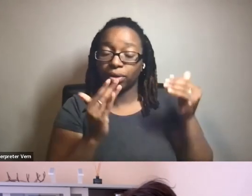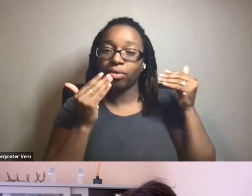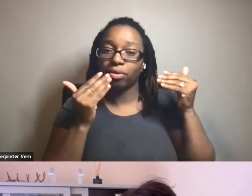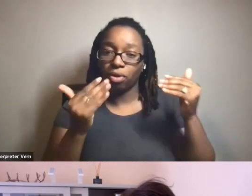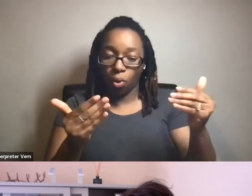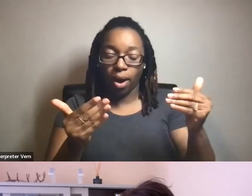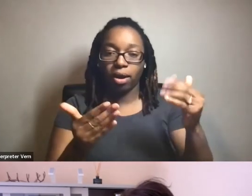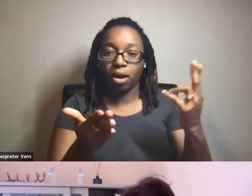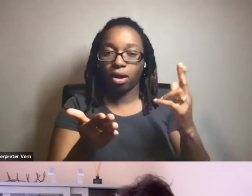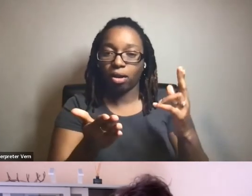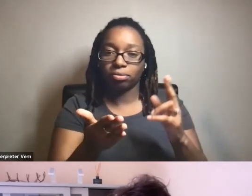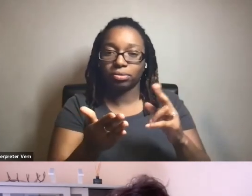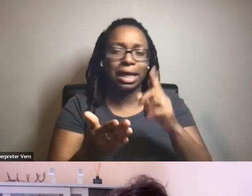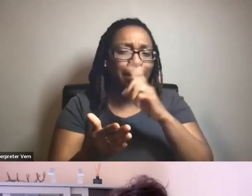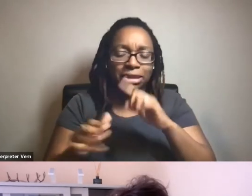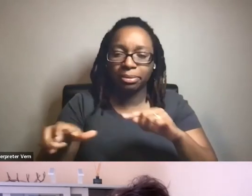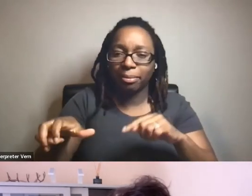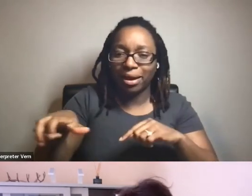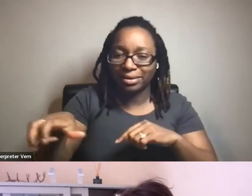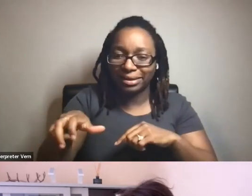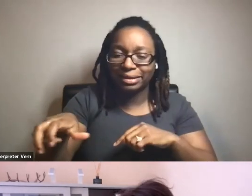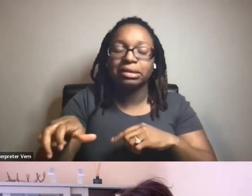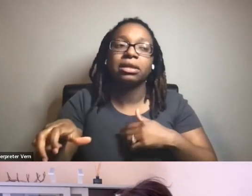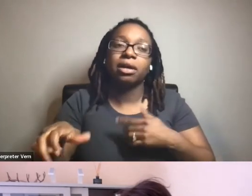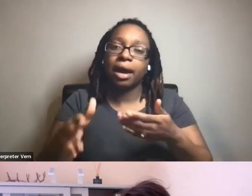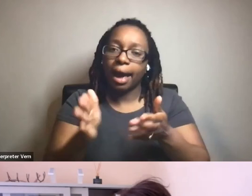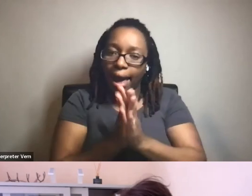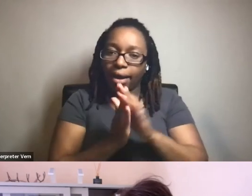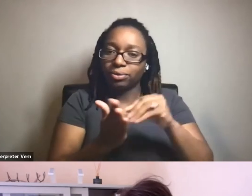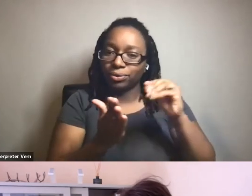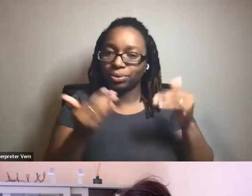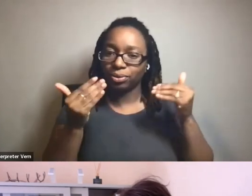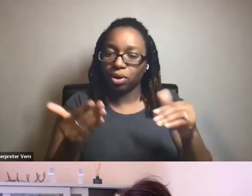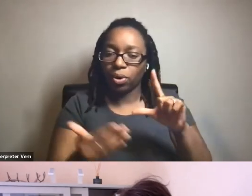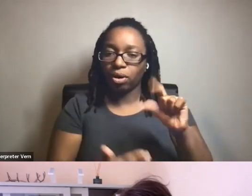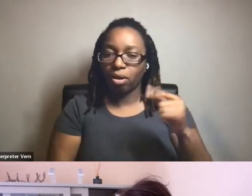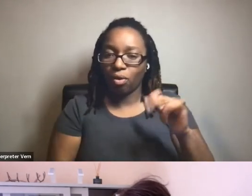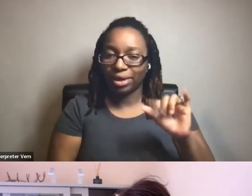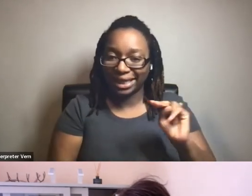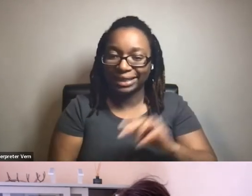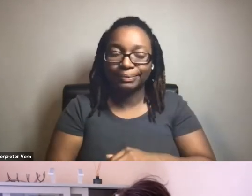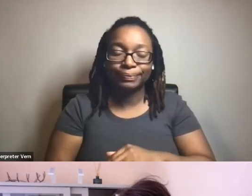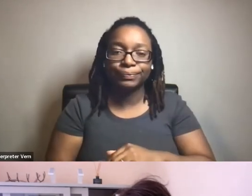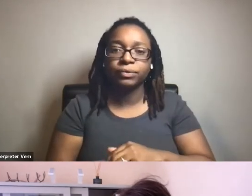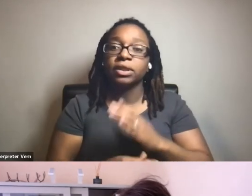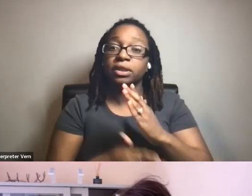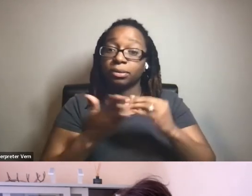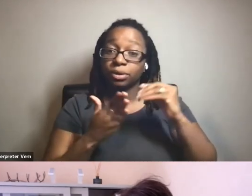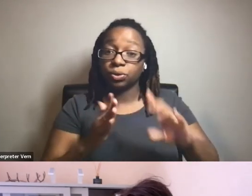of course, everybody was very puzzled. And best thing was that quite a number of students started rebooting the computer.